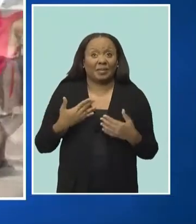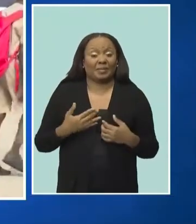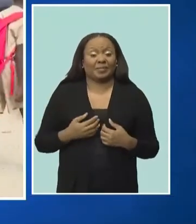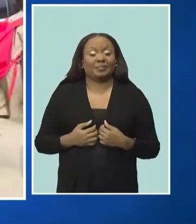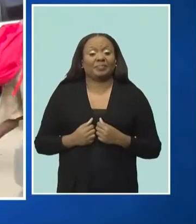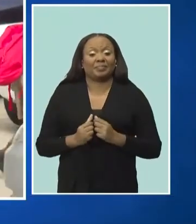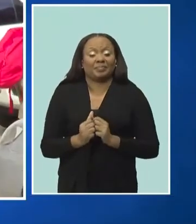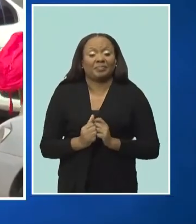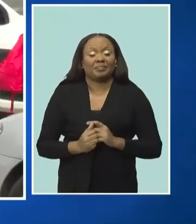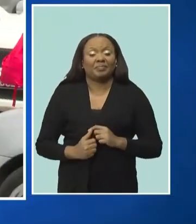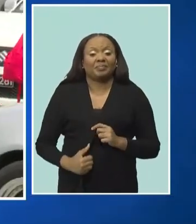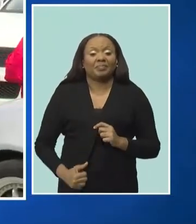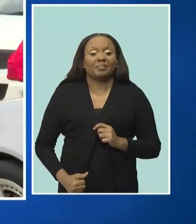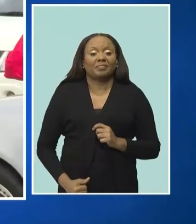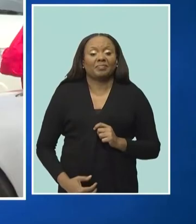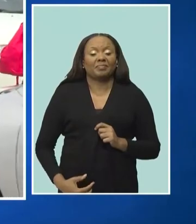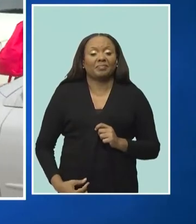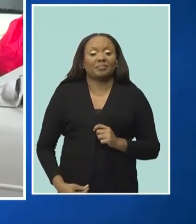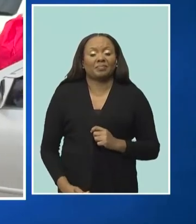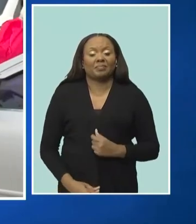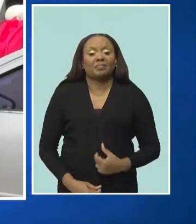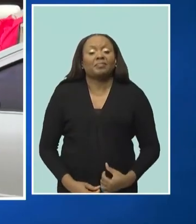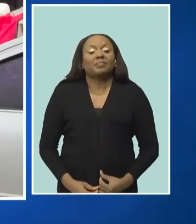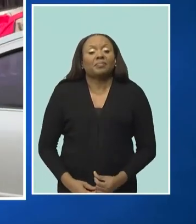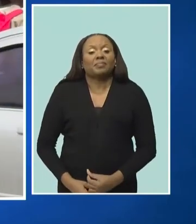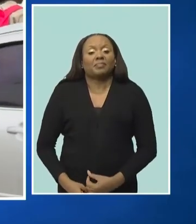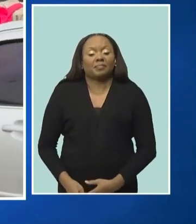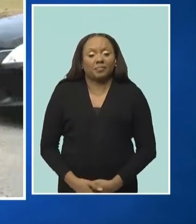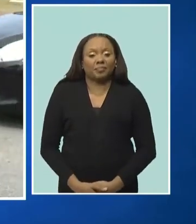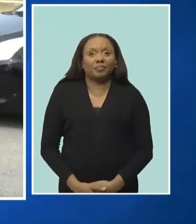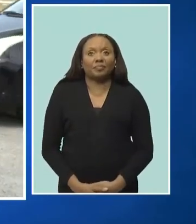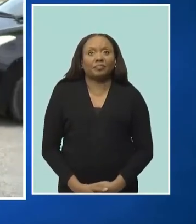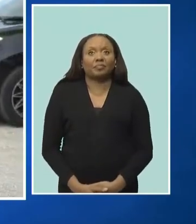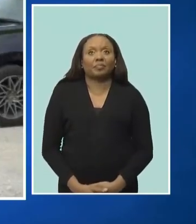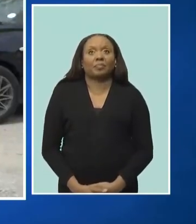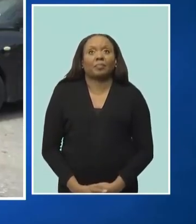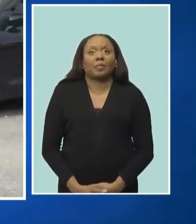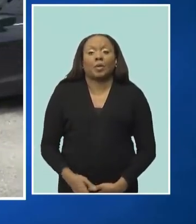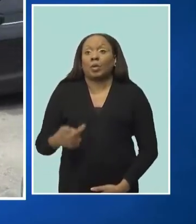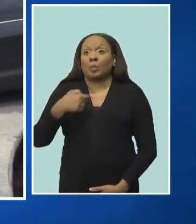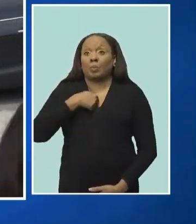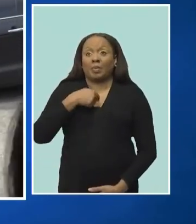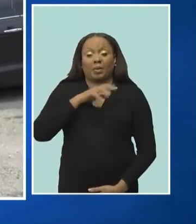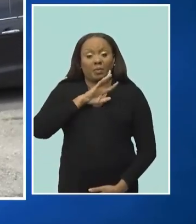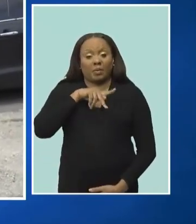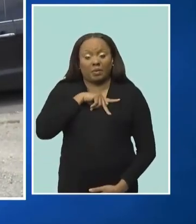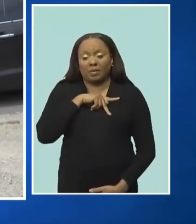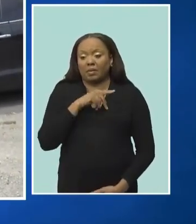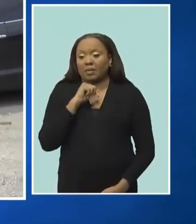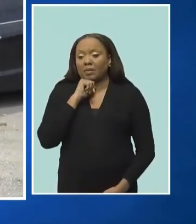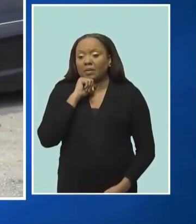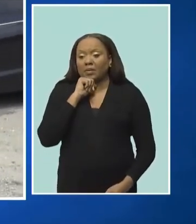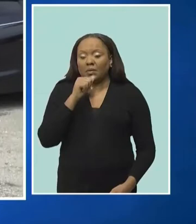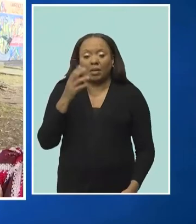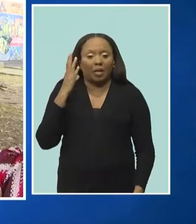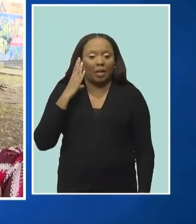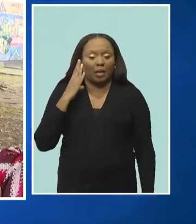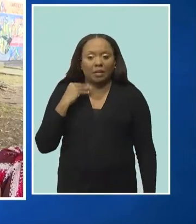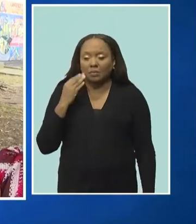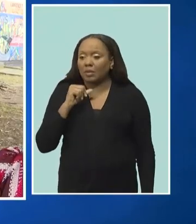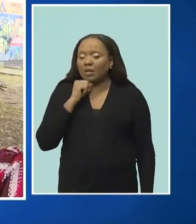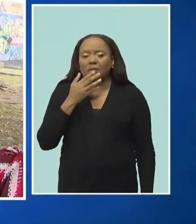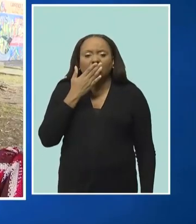my part that I have not had any experiences, you know, I've not experienced the odor,